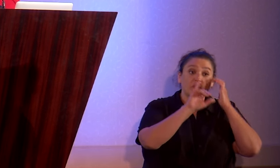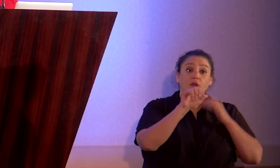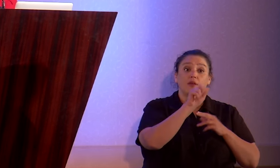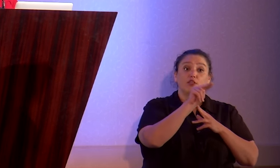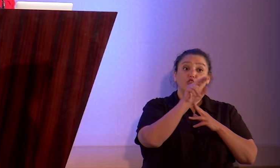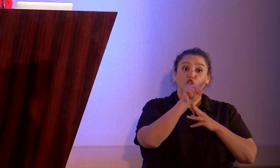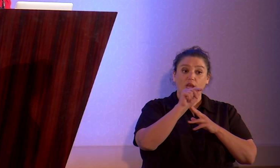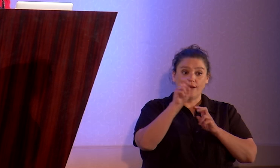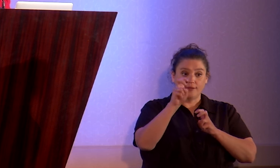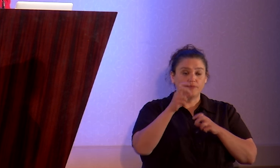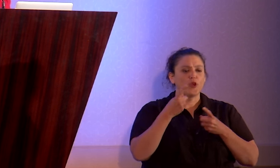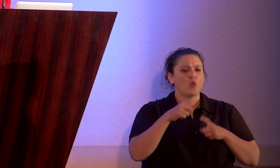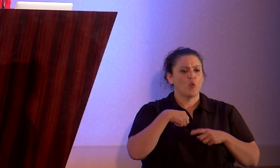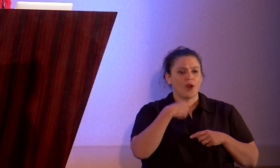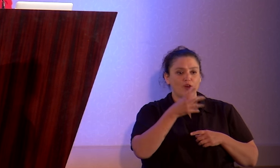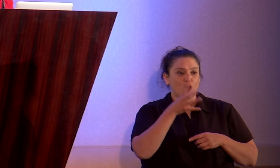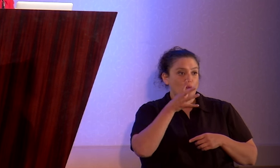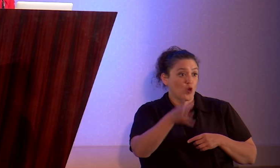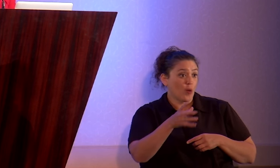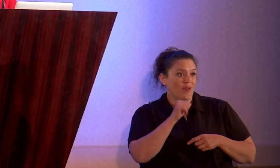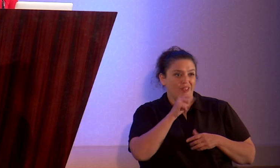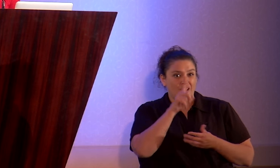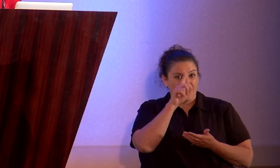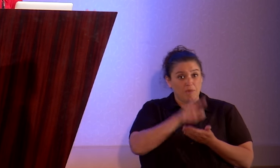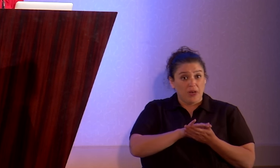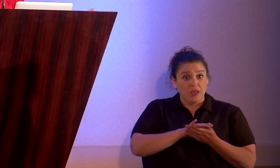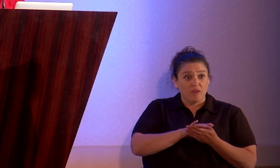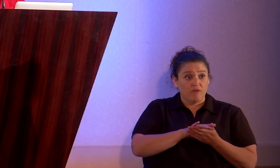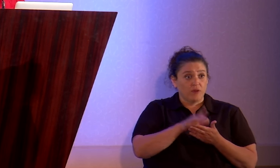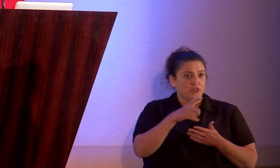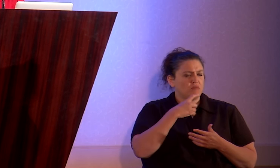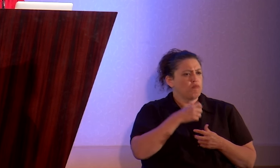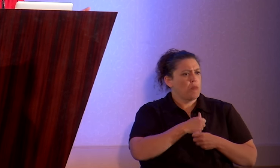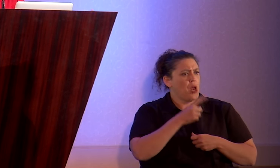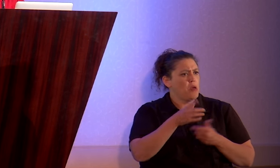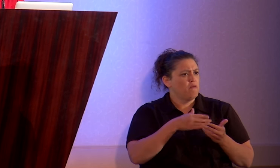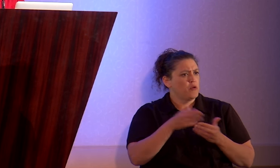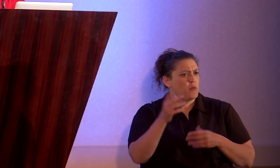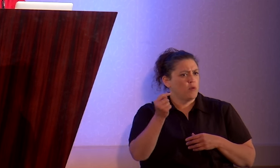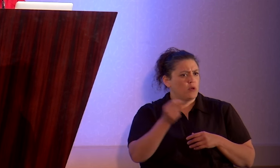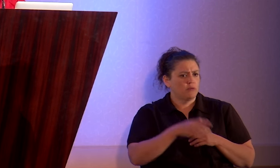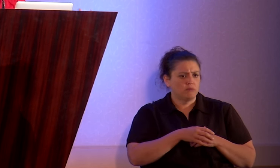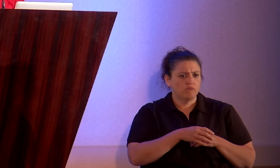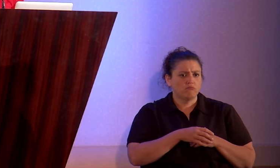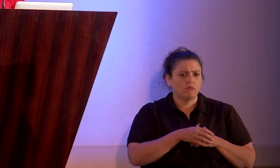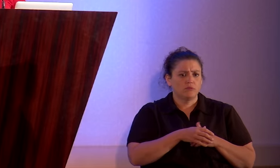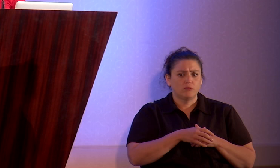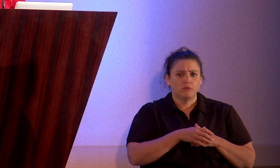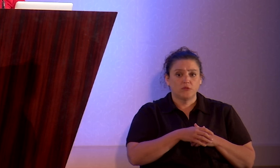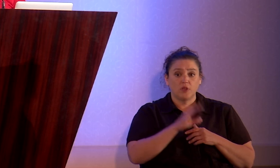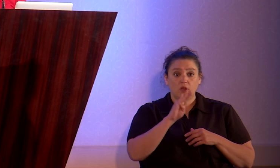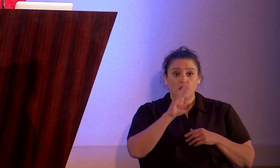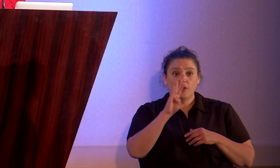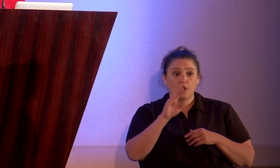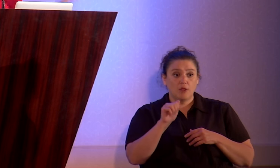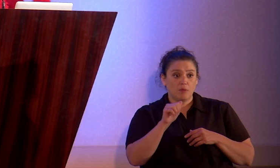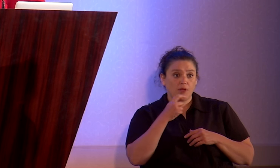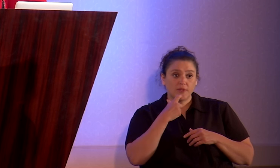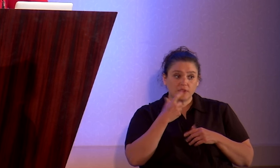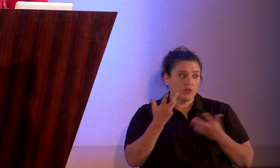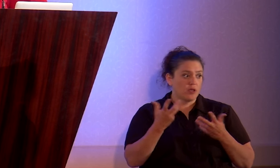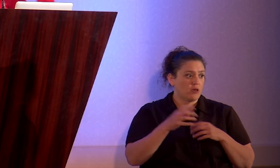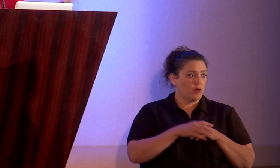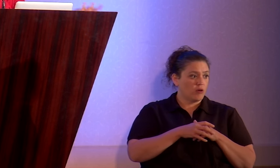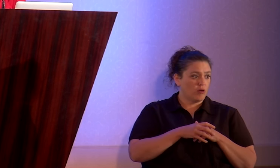says, When I told my grandmother that I didn't believe, she said she loved me no matter what. And Bubba707, I love online